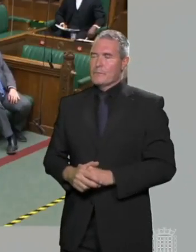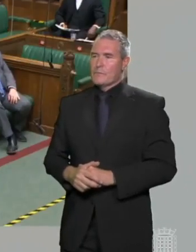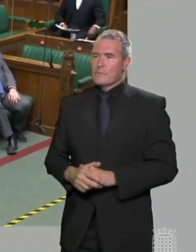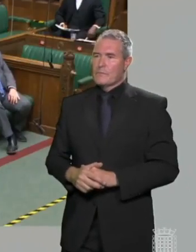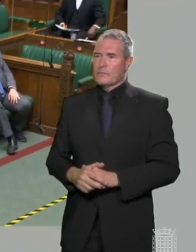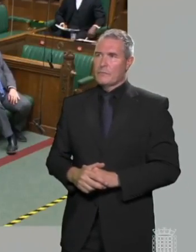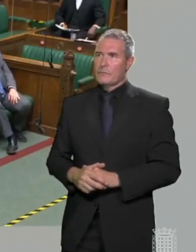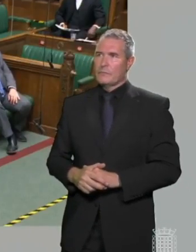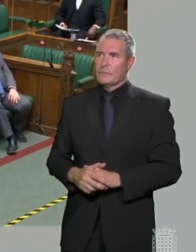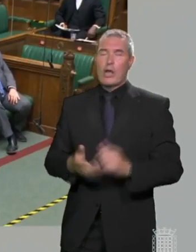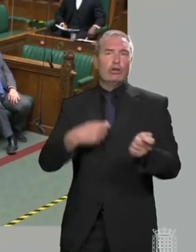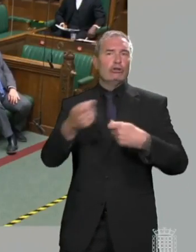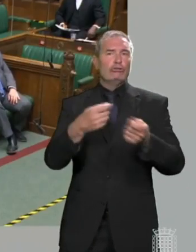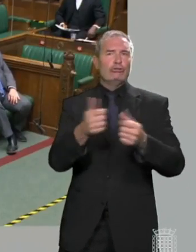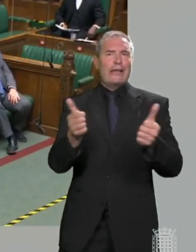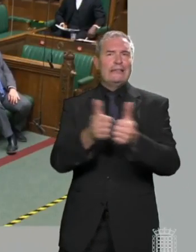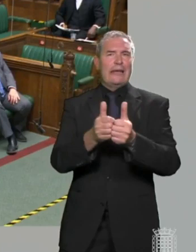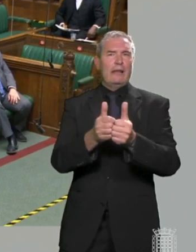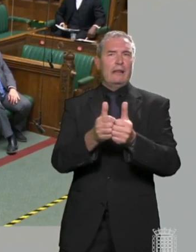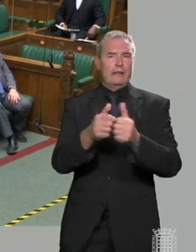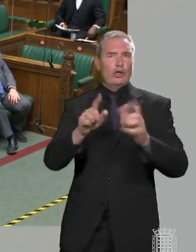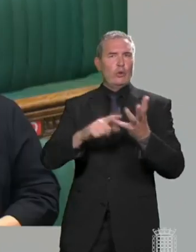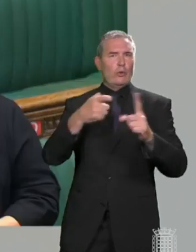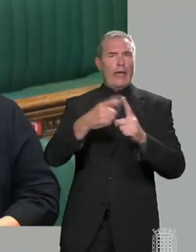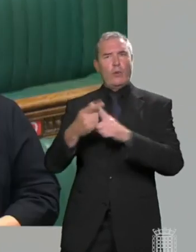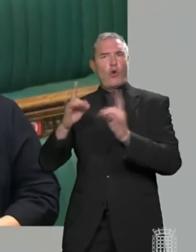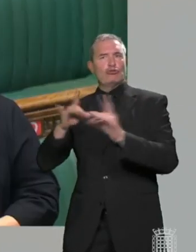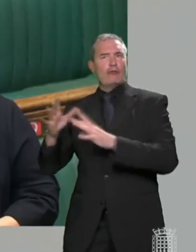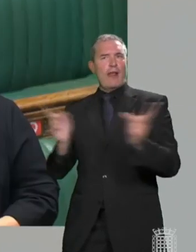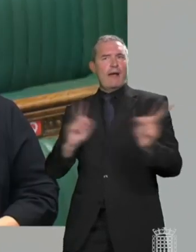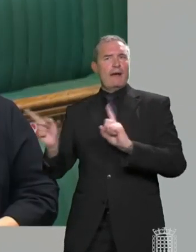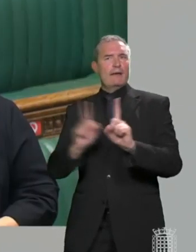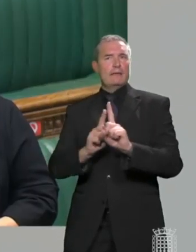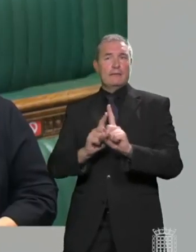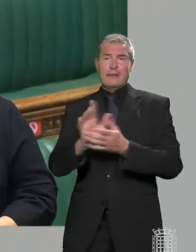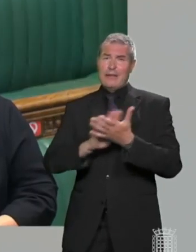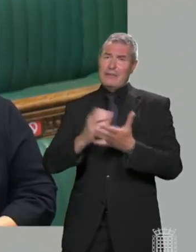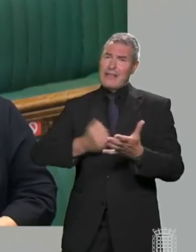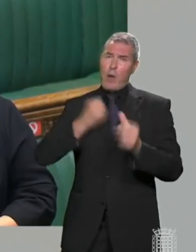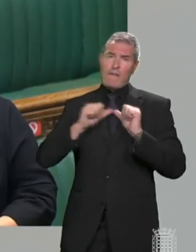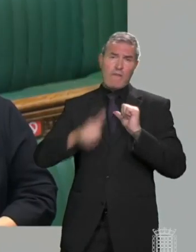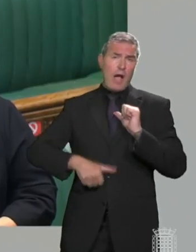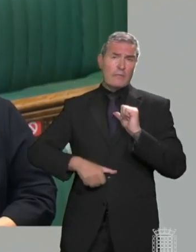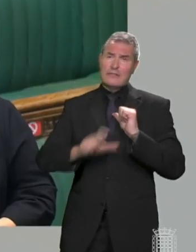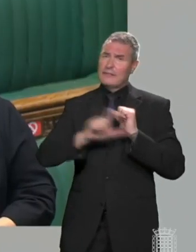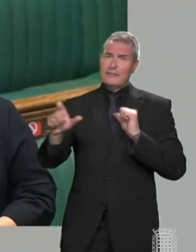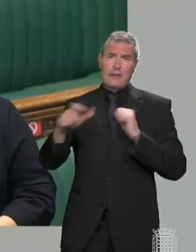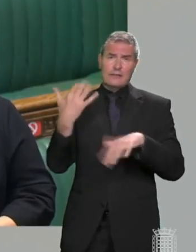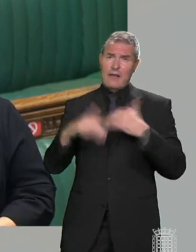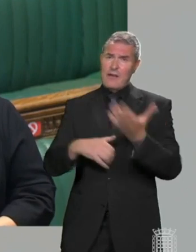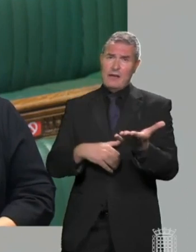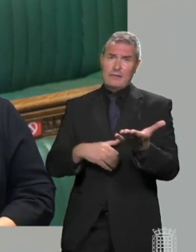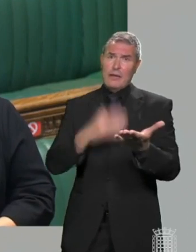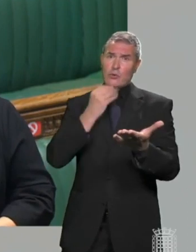The trade deal the Prime Minister has struck, simply put, means undercutting our farmers, shortchanging consumers,